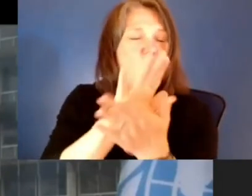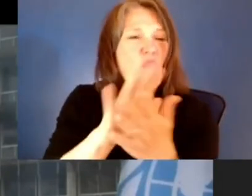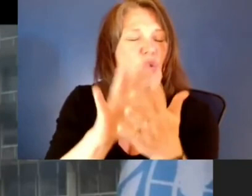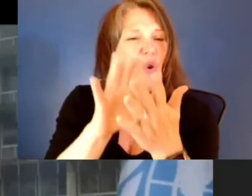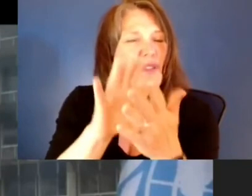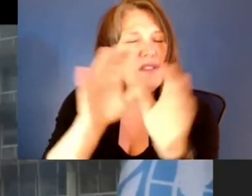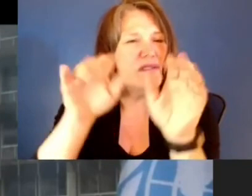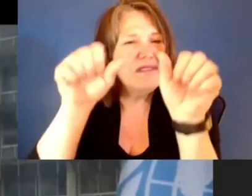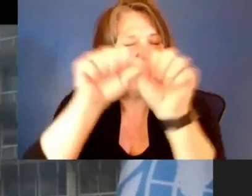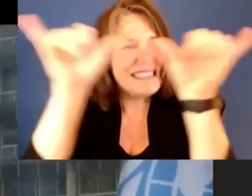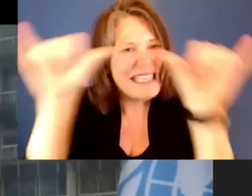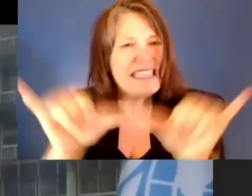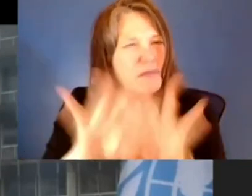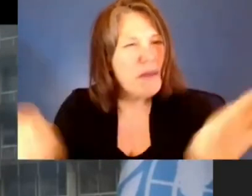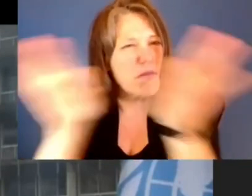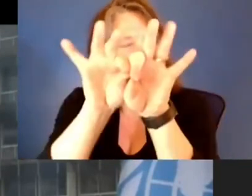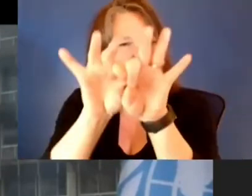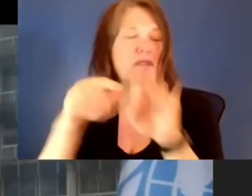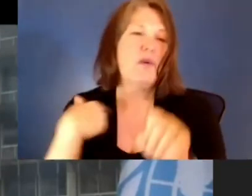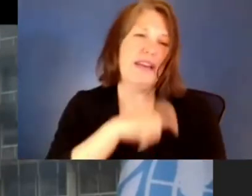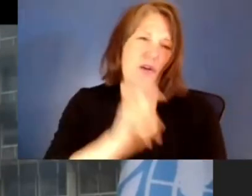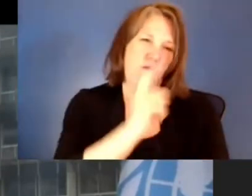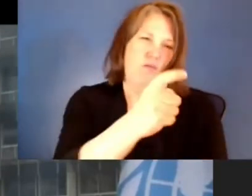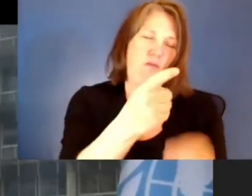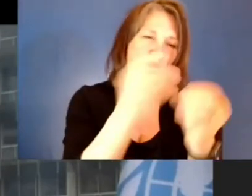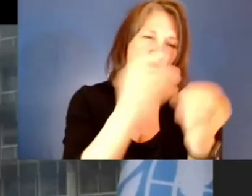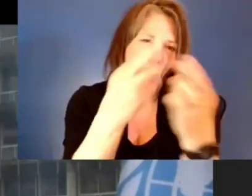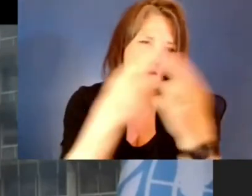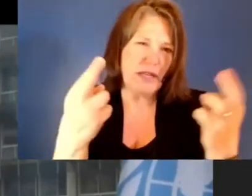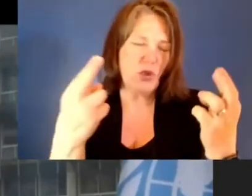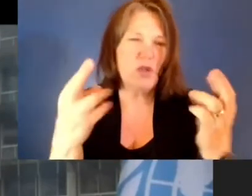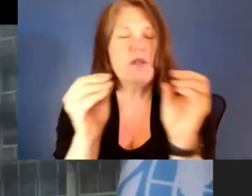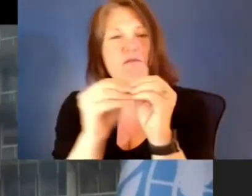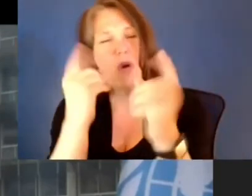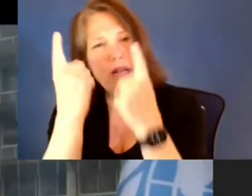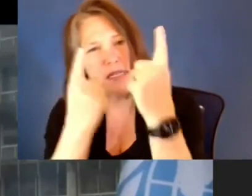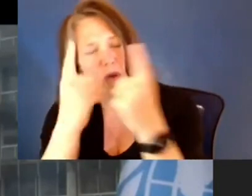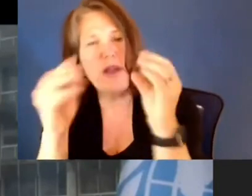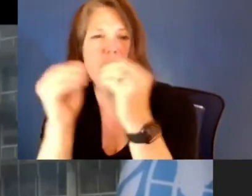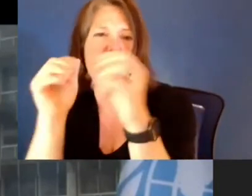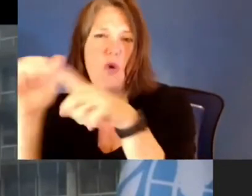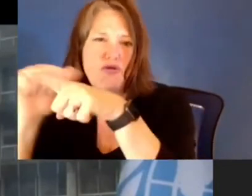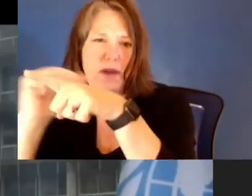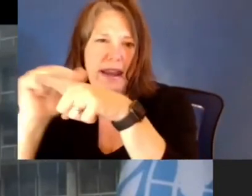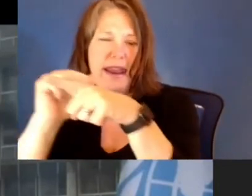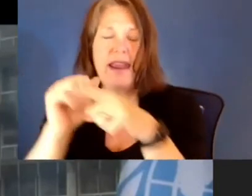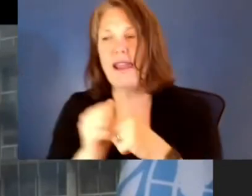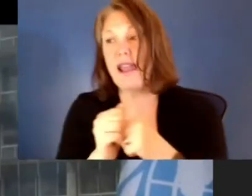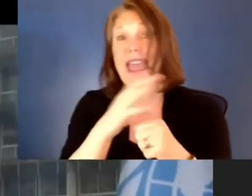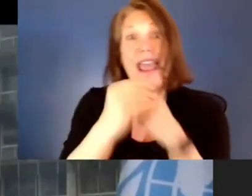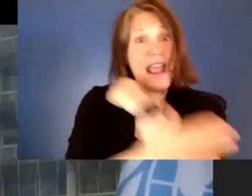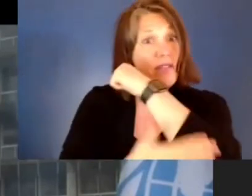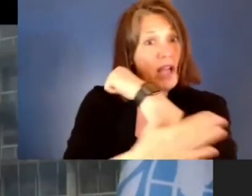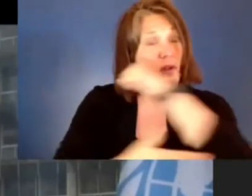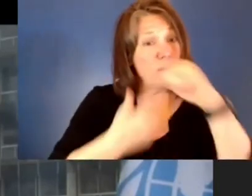resources, more training and more consideration. And indeed, the countries that have best responded to the learning